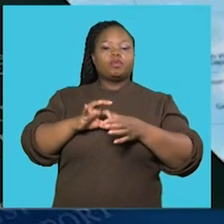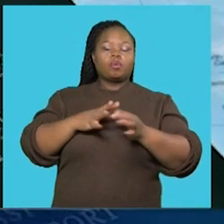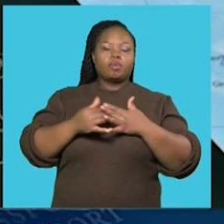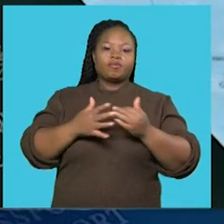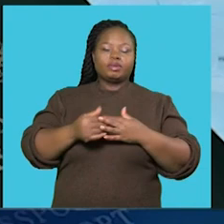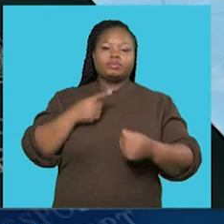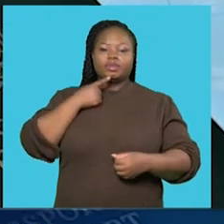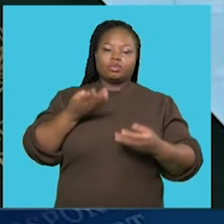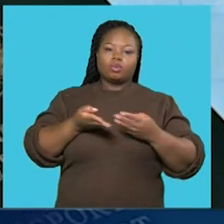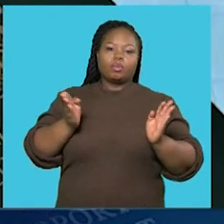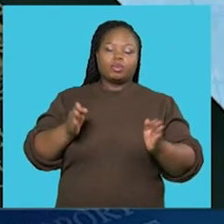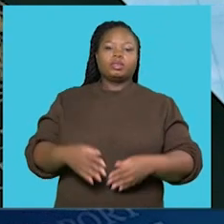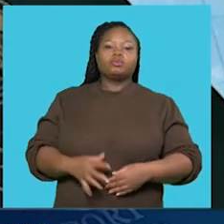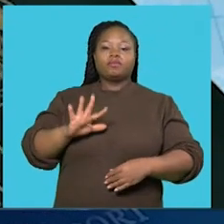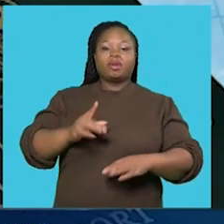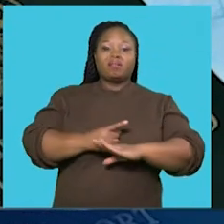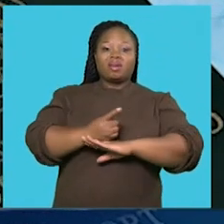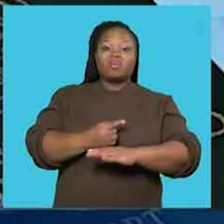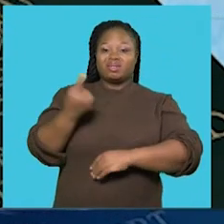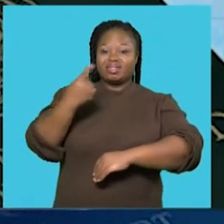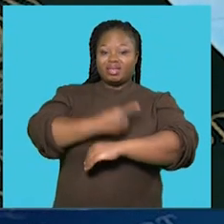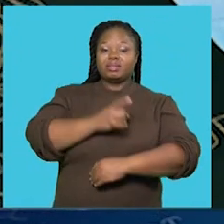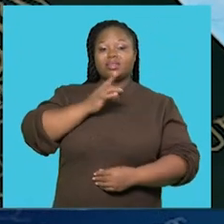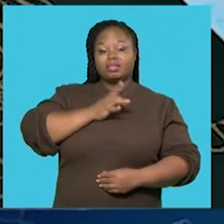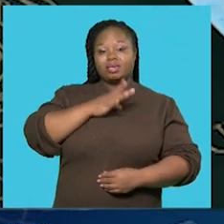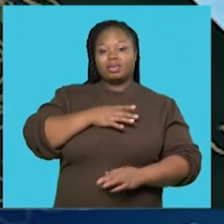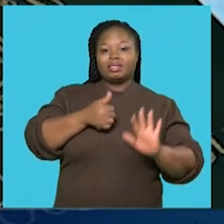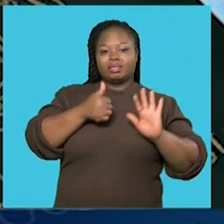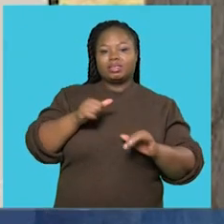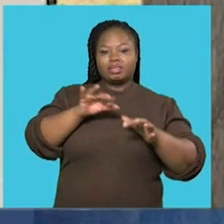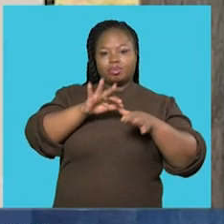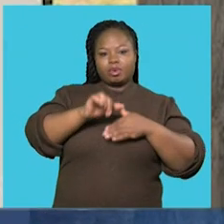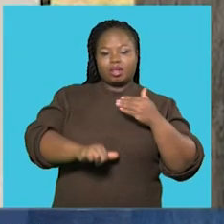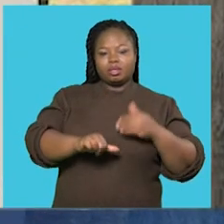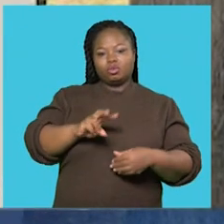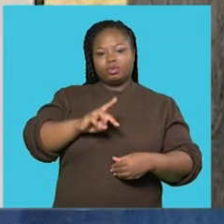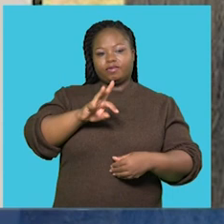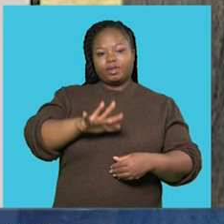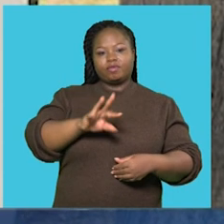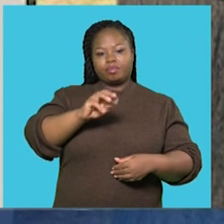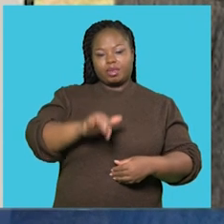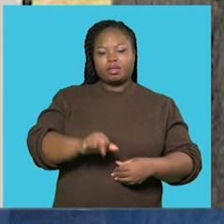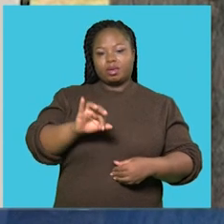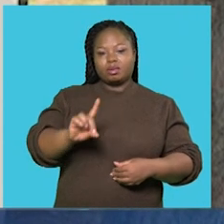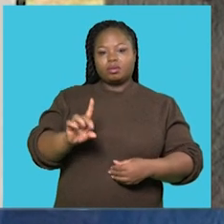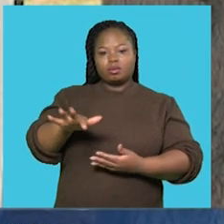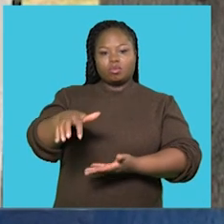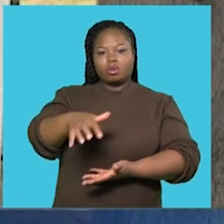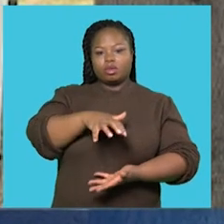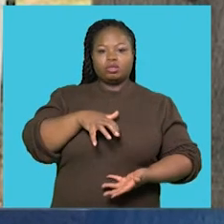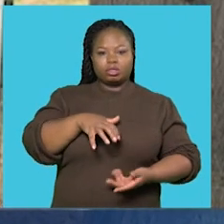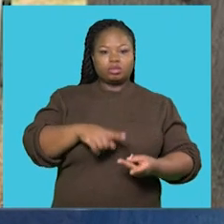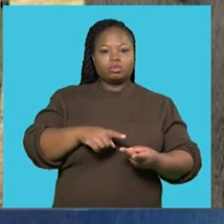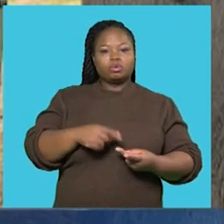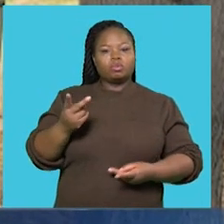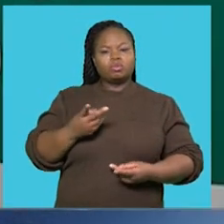scheduled to open its offices for five hours a day on Saturdays from 6 April to 25 May for ID collection services. The